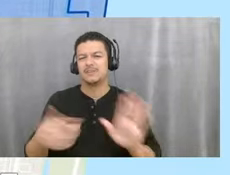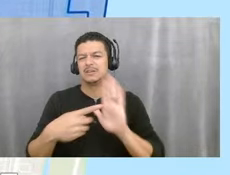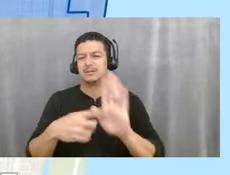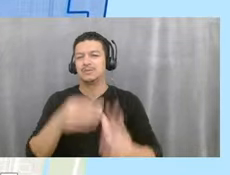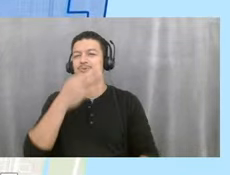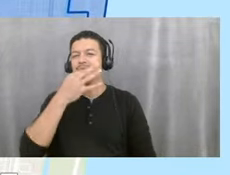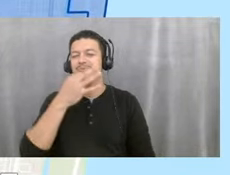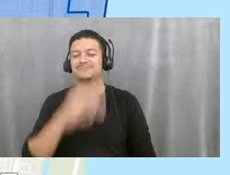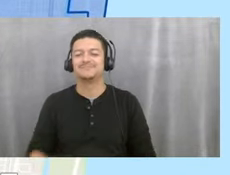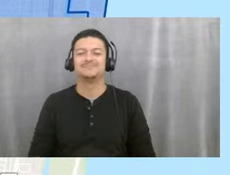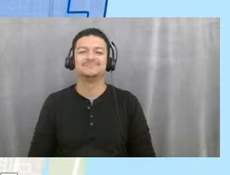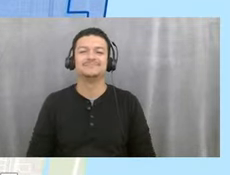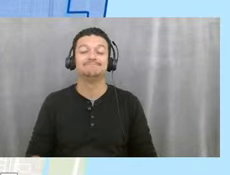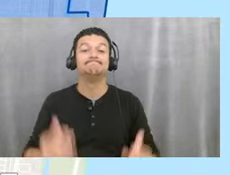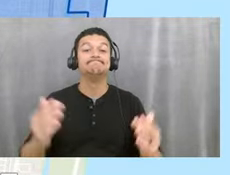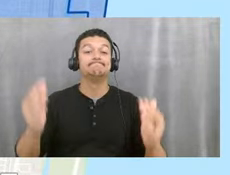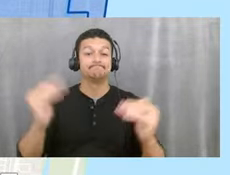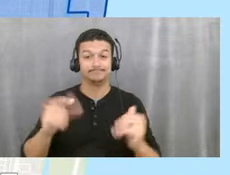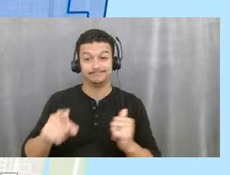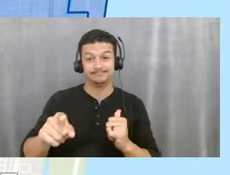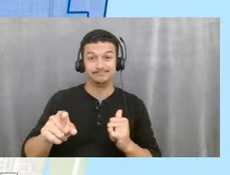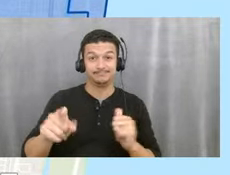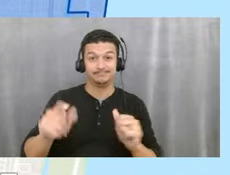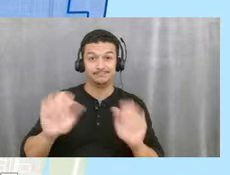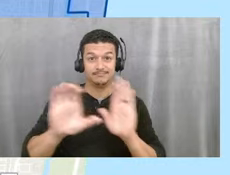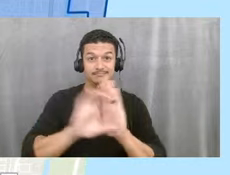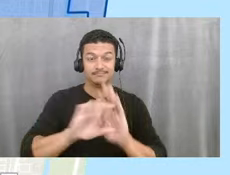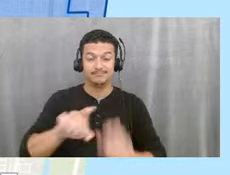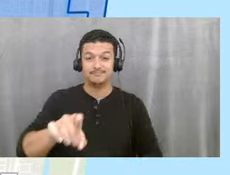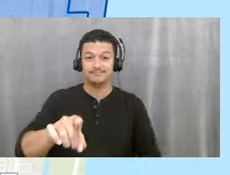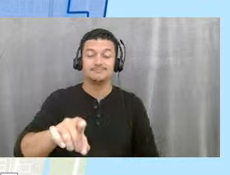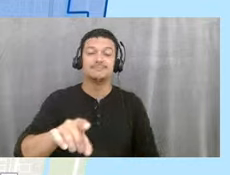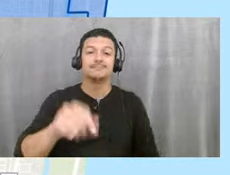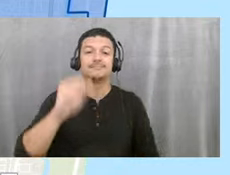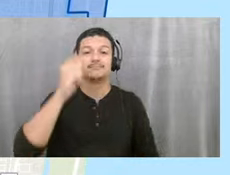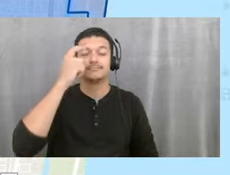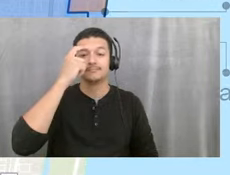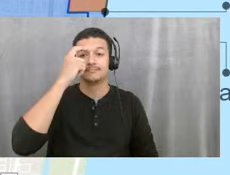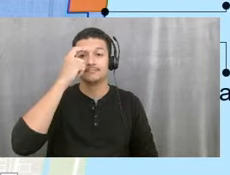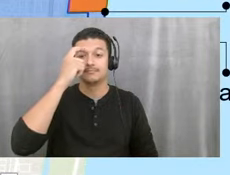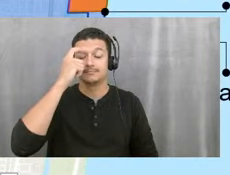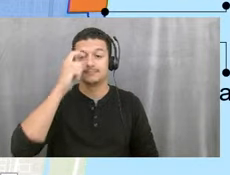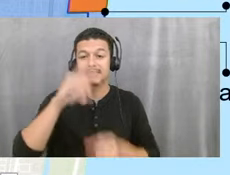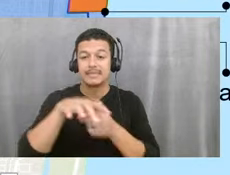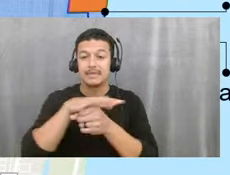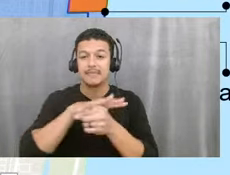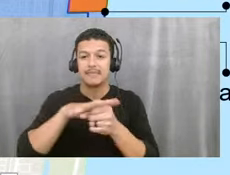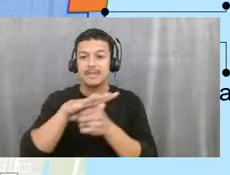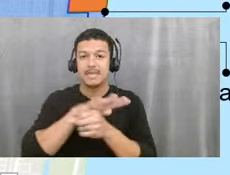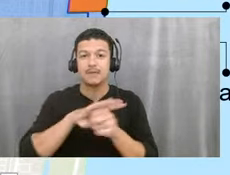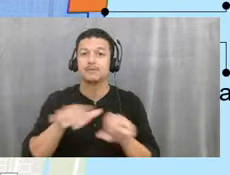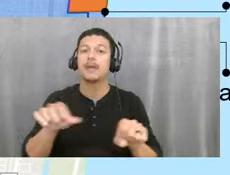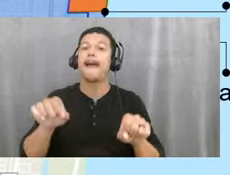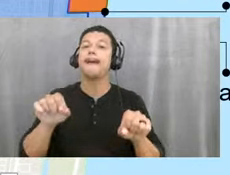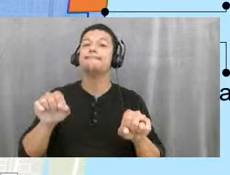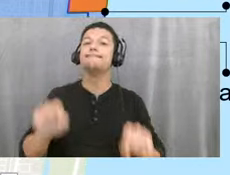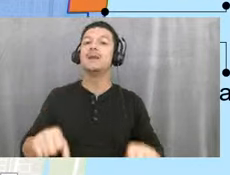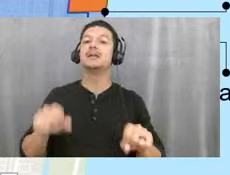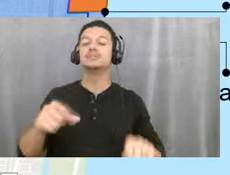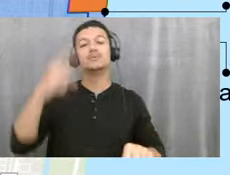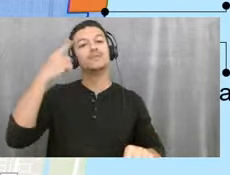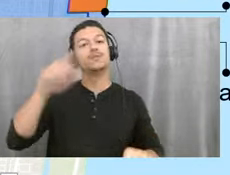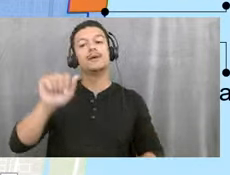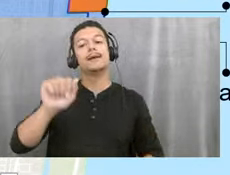So the next thing that I wanted to talk about is the areas that are possible for annexation. So